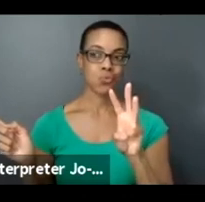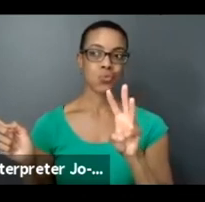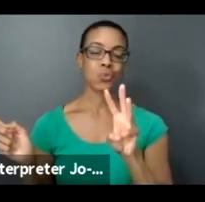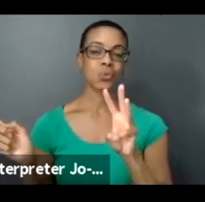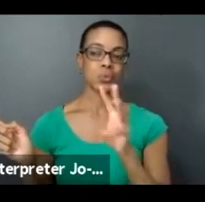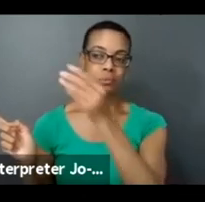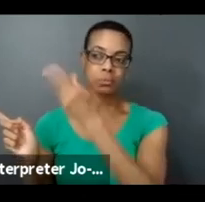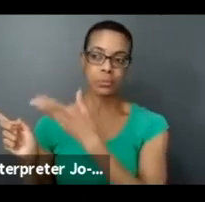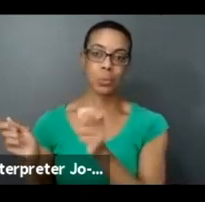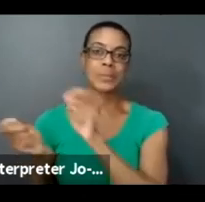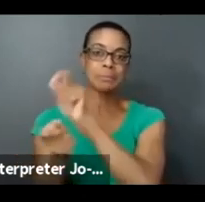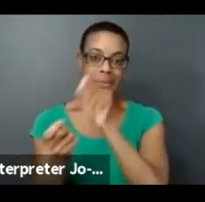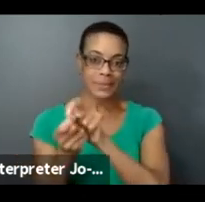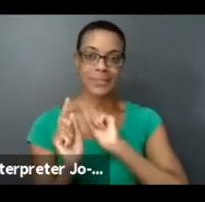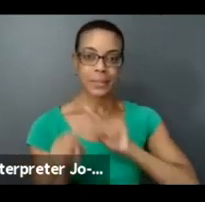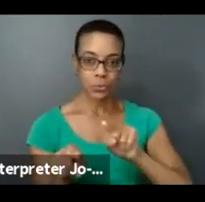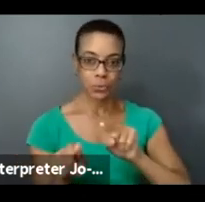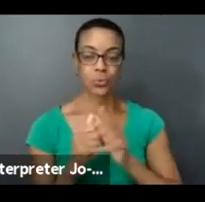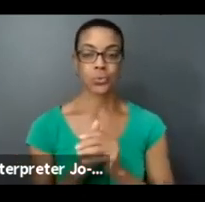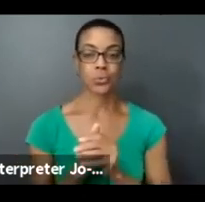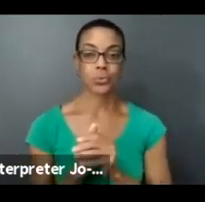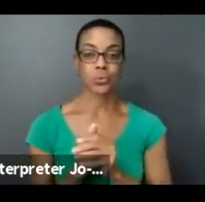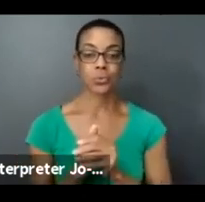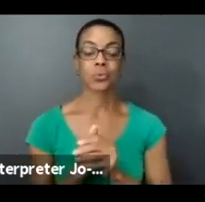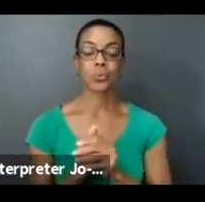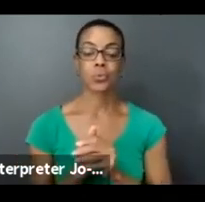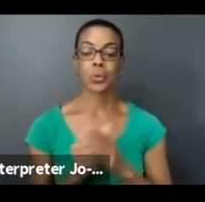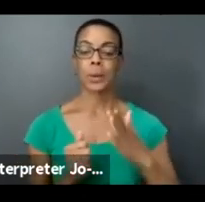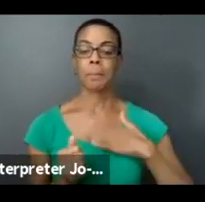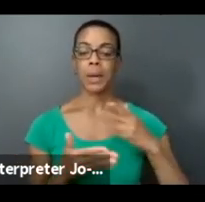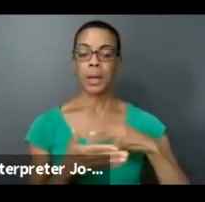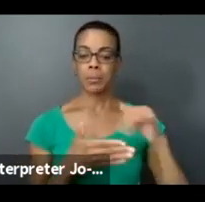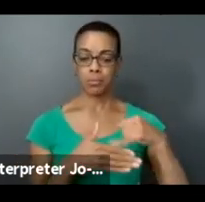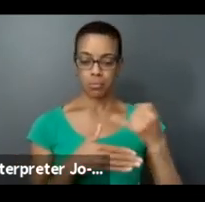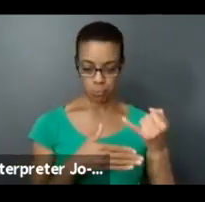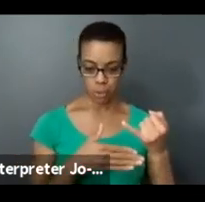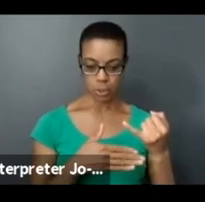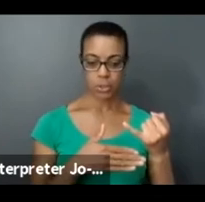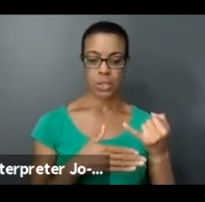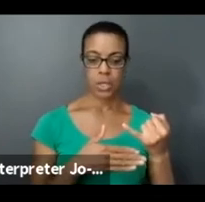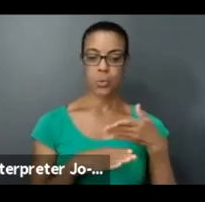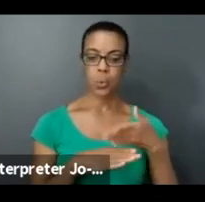answer to that. My project is a multi-year project. Could I apply?